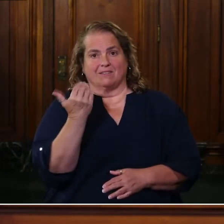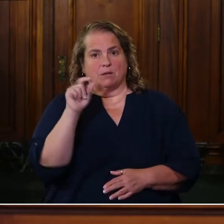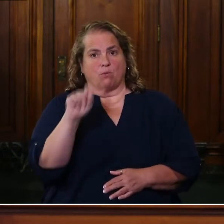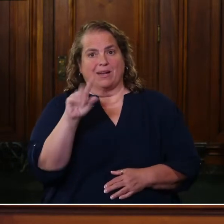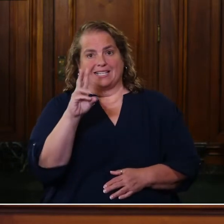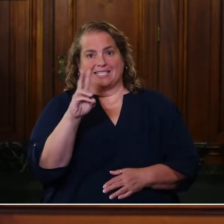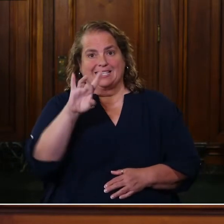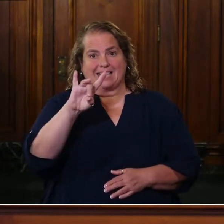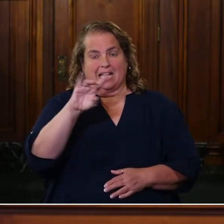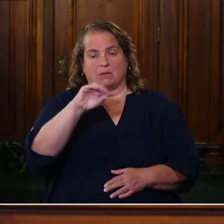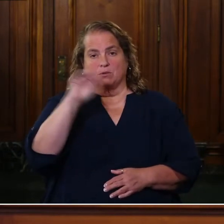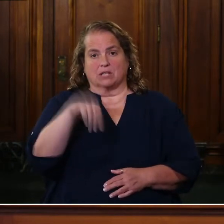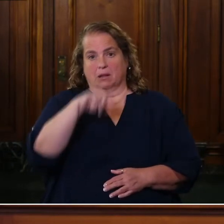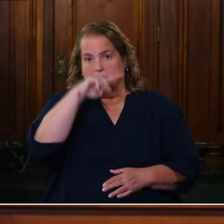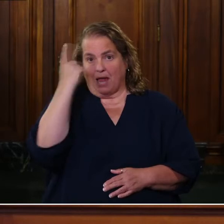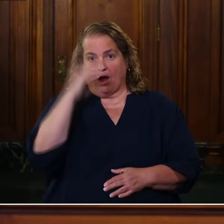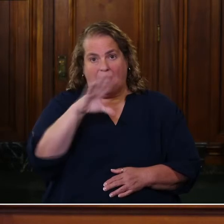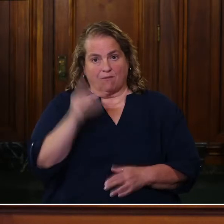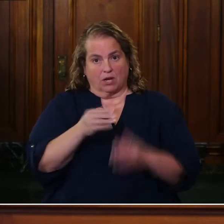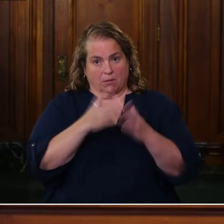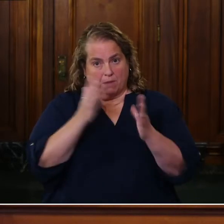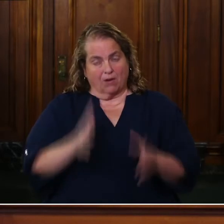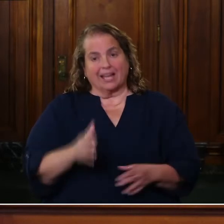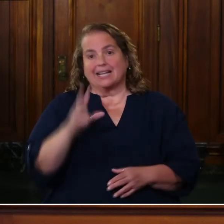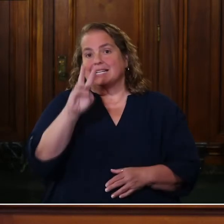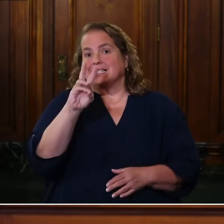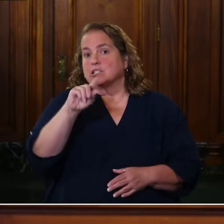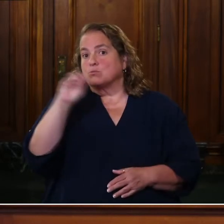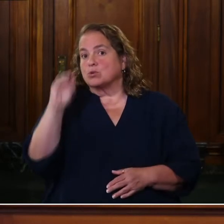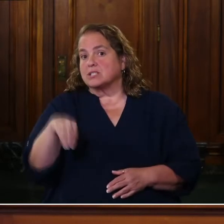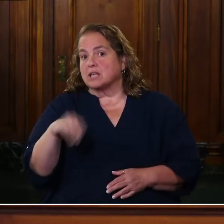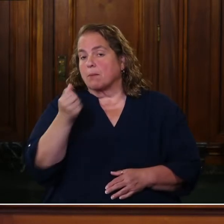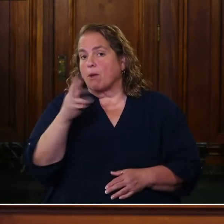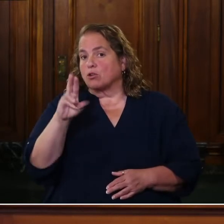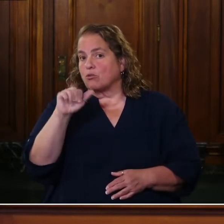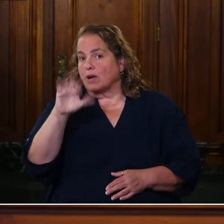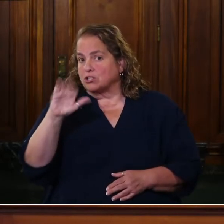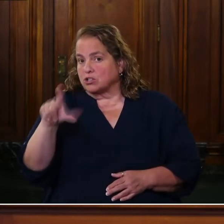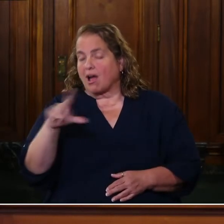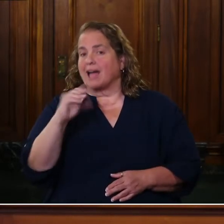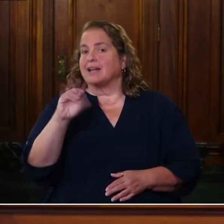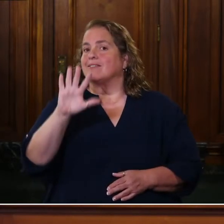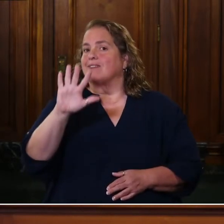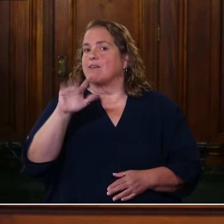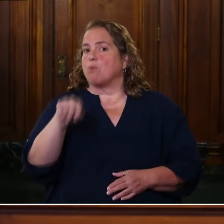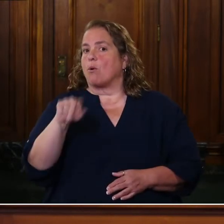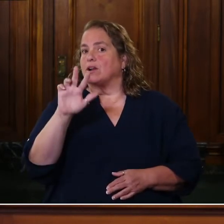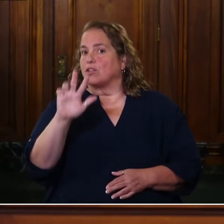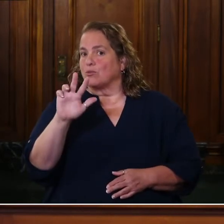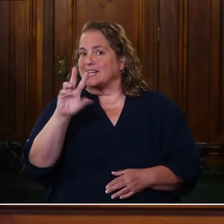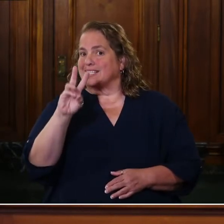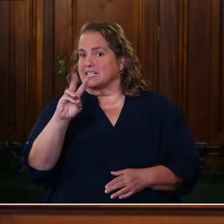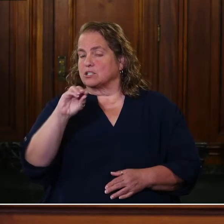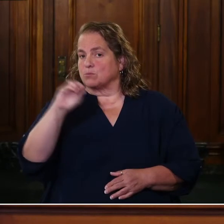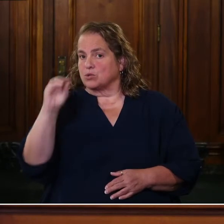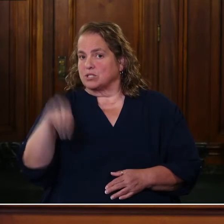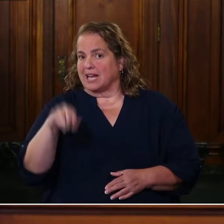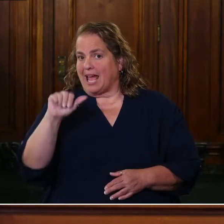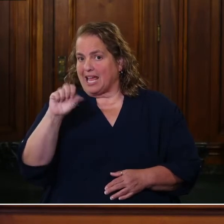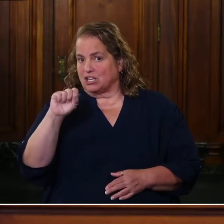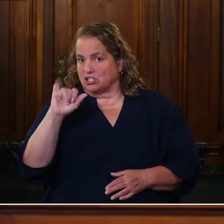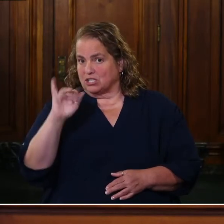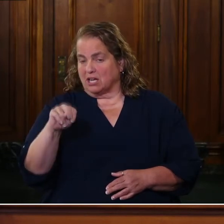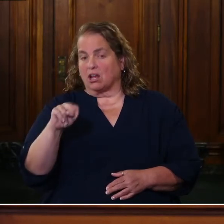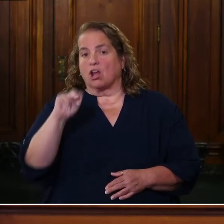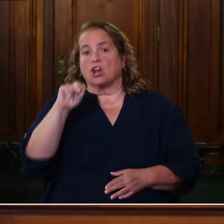.68% black or African American, 6% multiracial, 5.36% Asian.